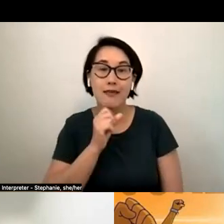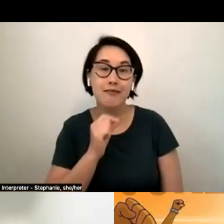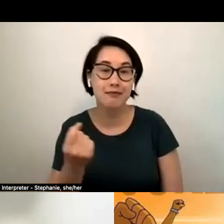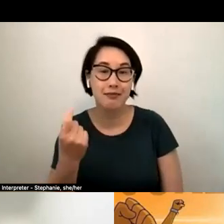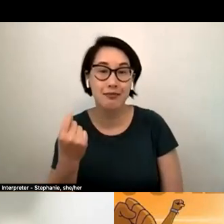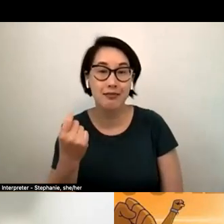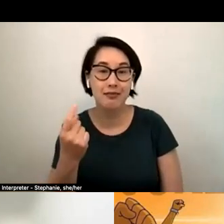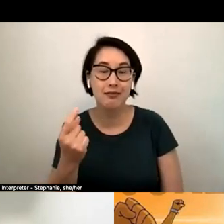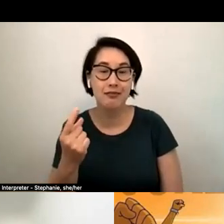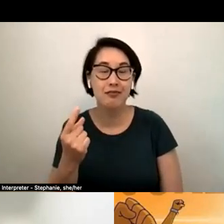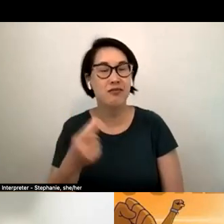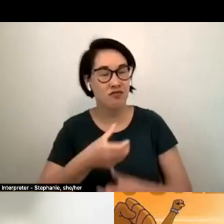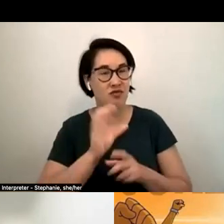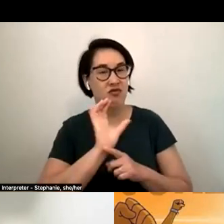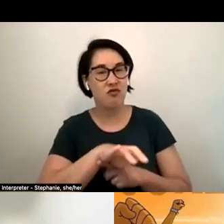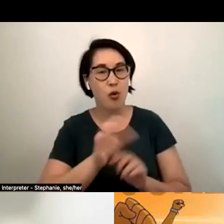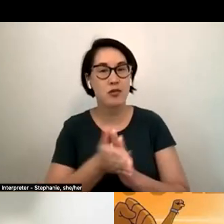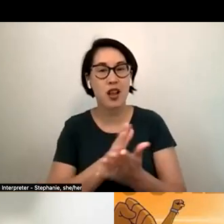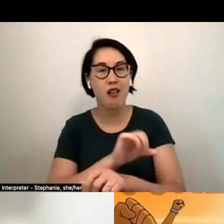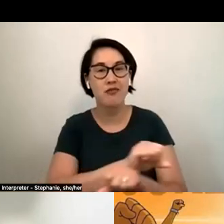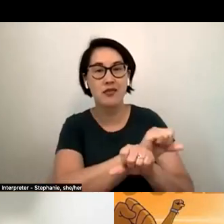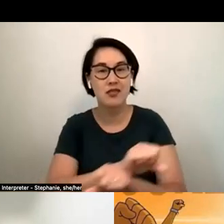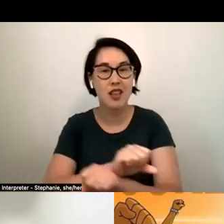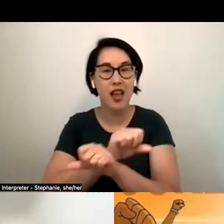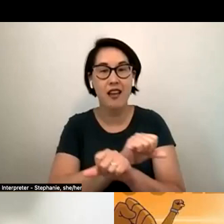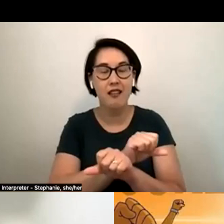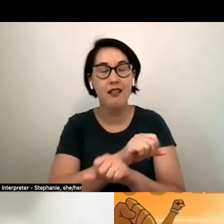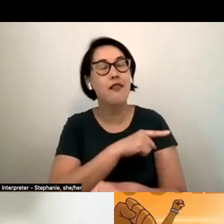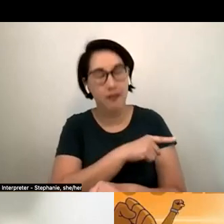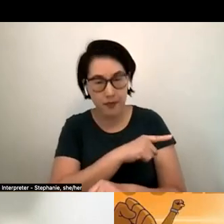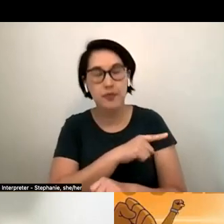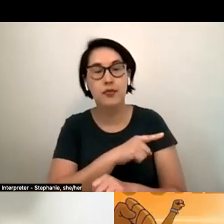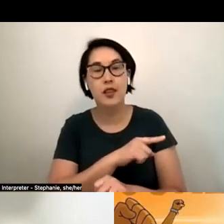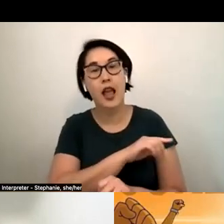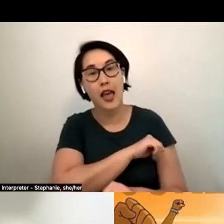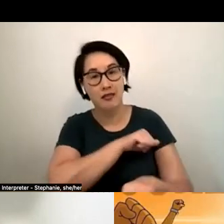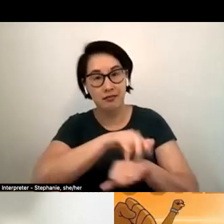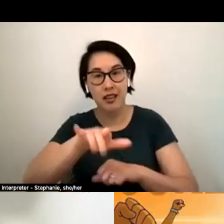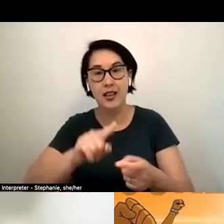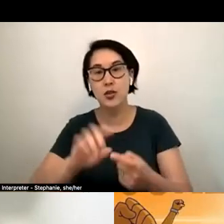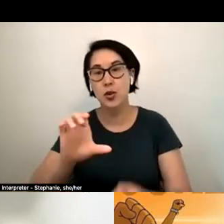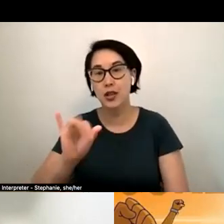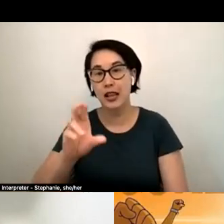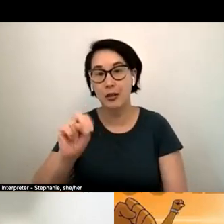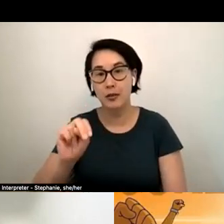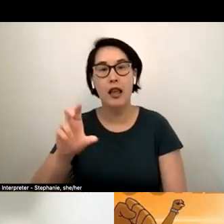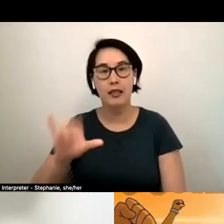enslaved trafficked to the caribbean that's why i sit here today